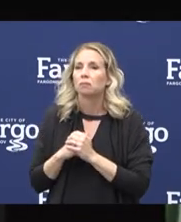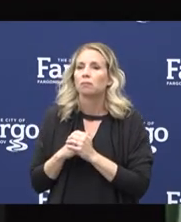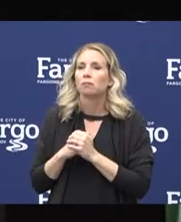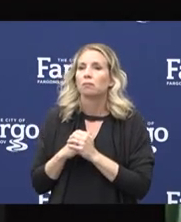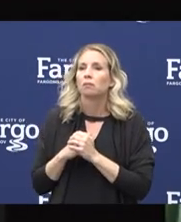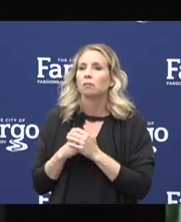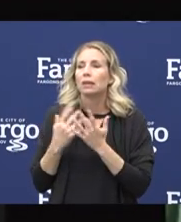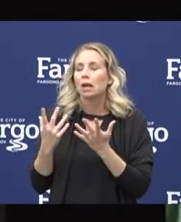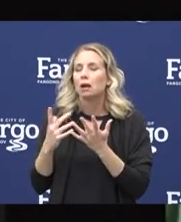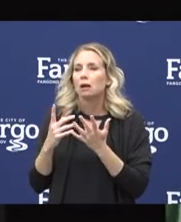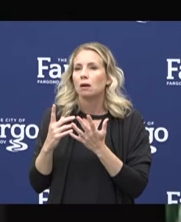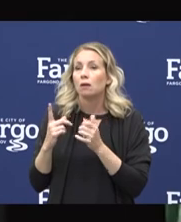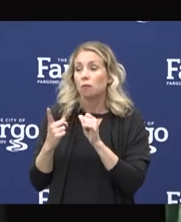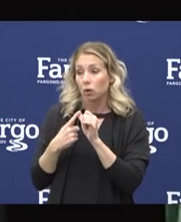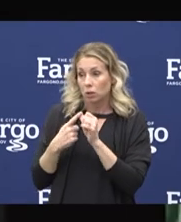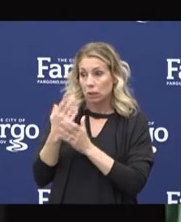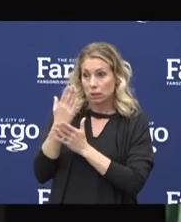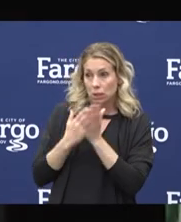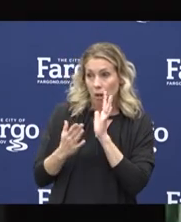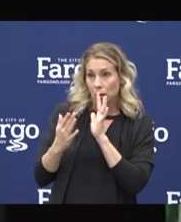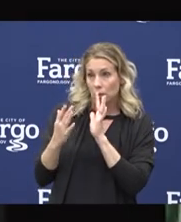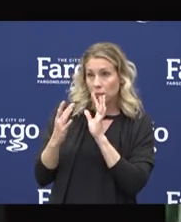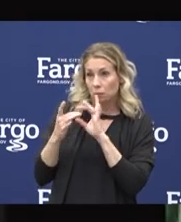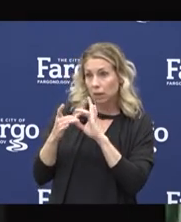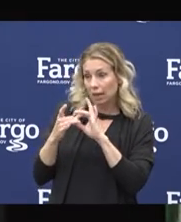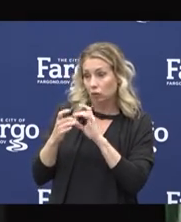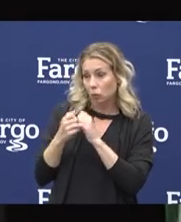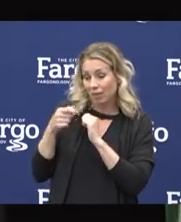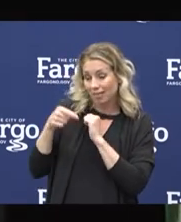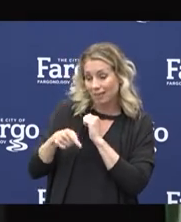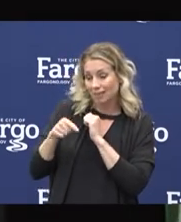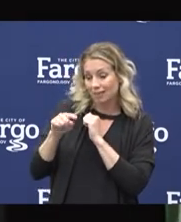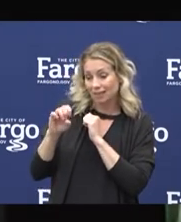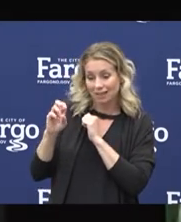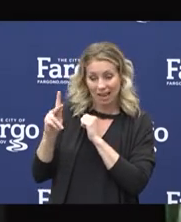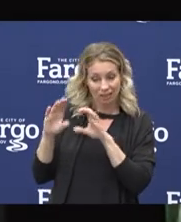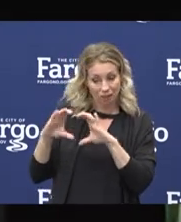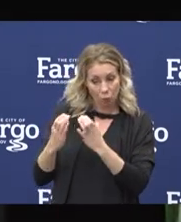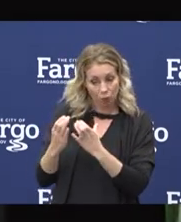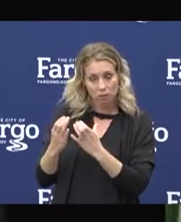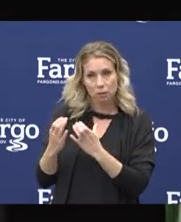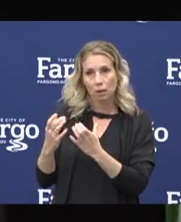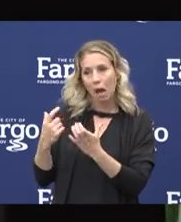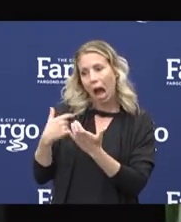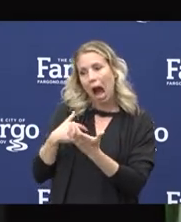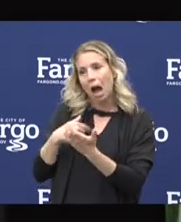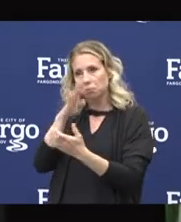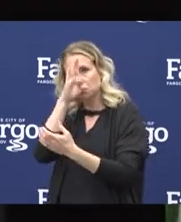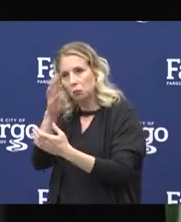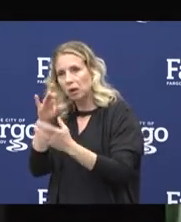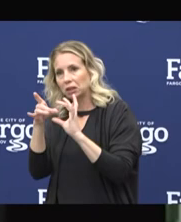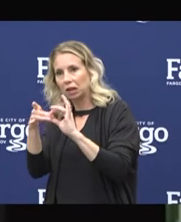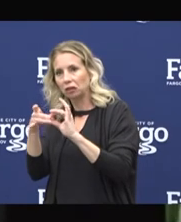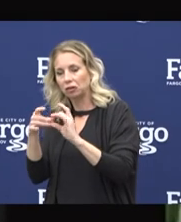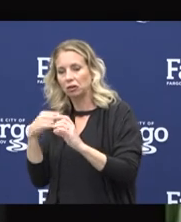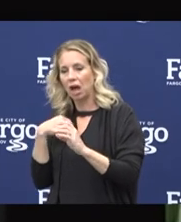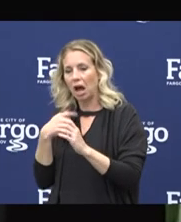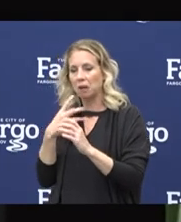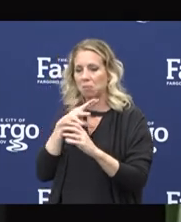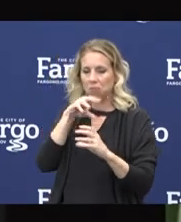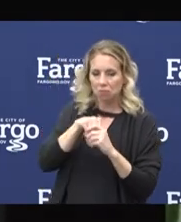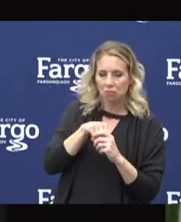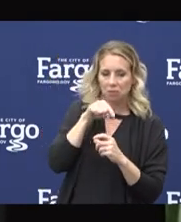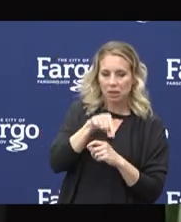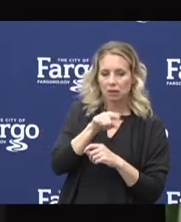First, is there some connection with this particular task force? Well, I'm a direct connection. I serve on both. I serve on the task force